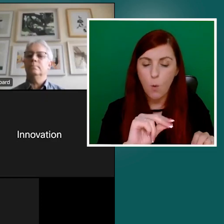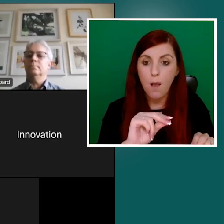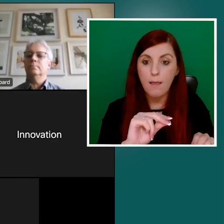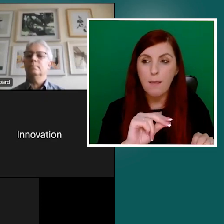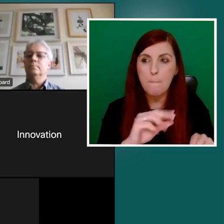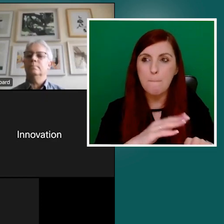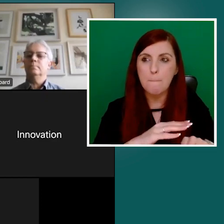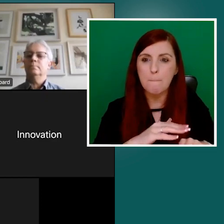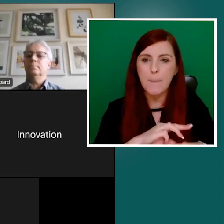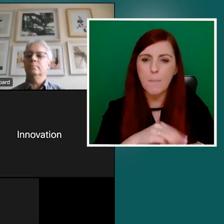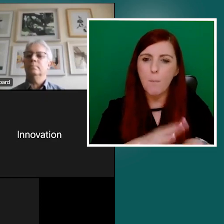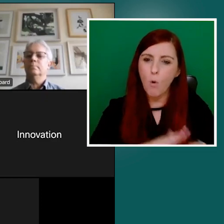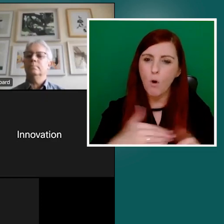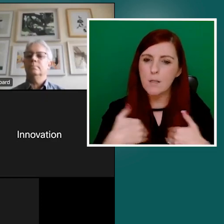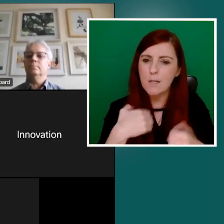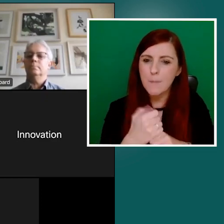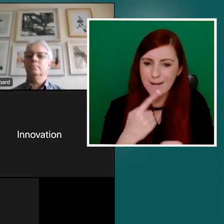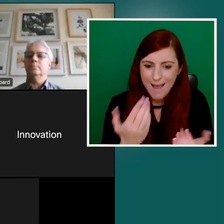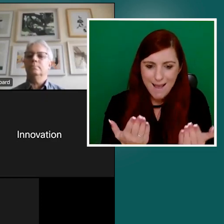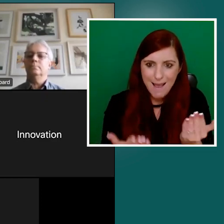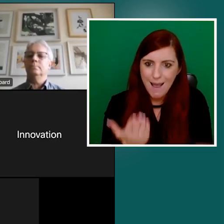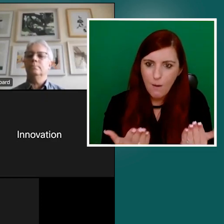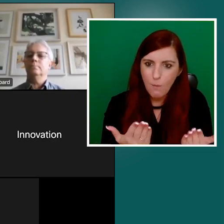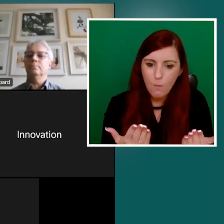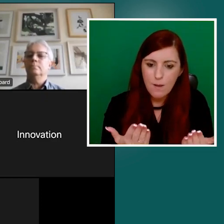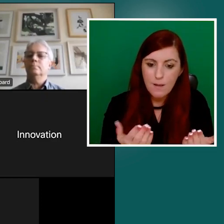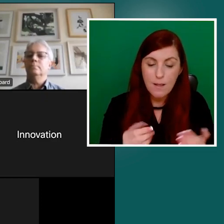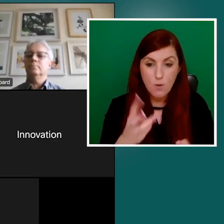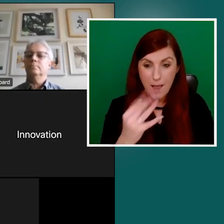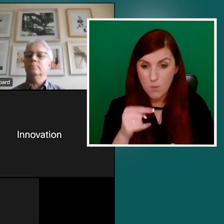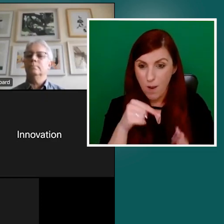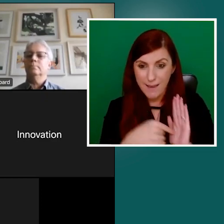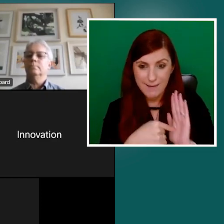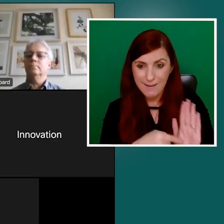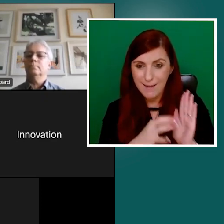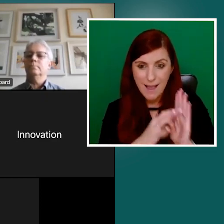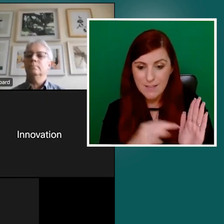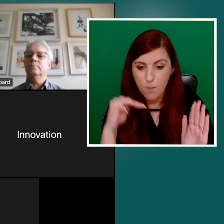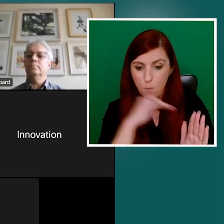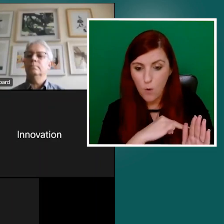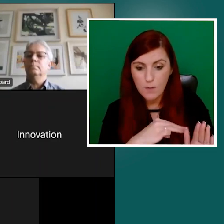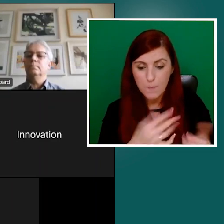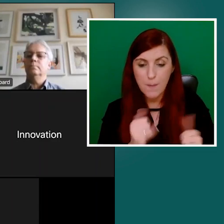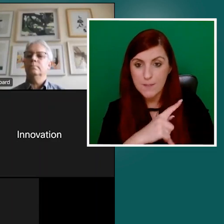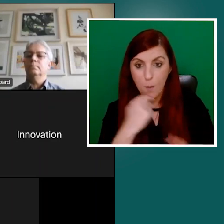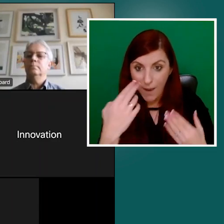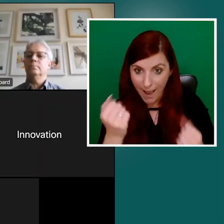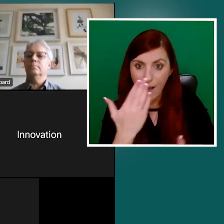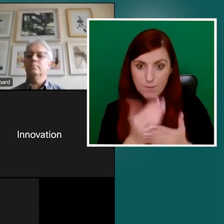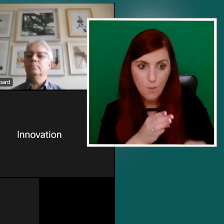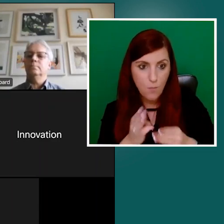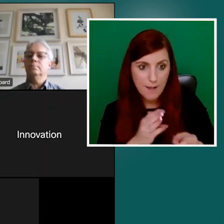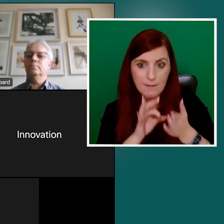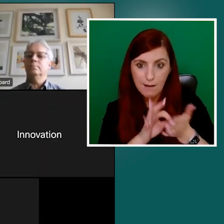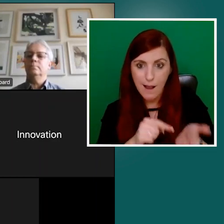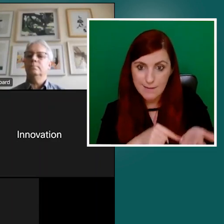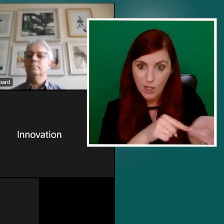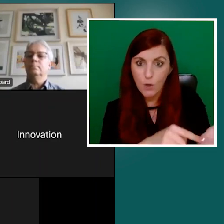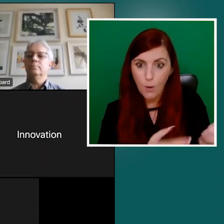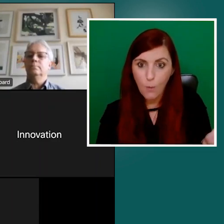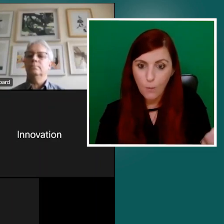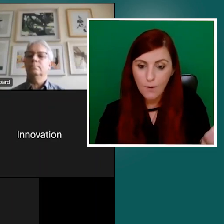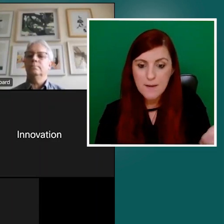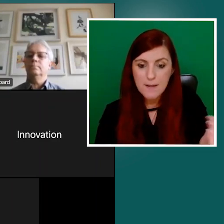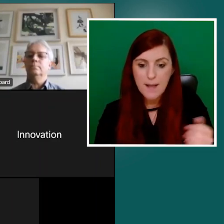so important to be able to say, well, we have some practical guidance. And that's what we really do focus on, uh, in the NDA, um, is